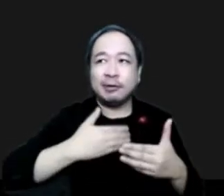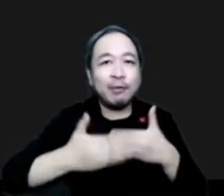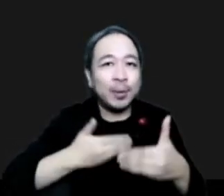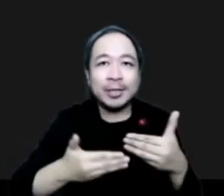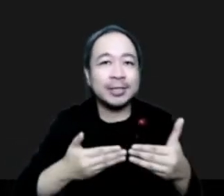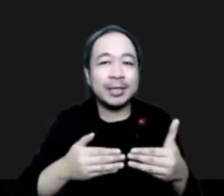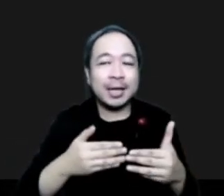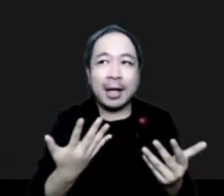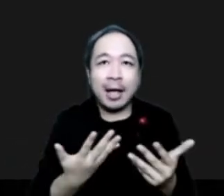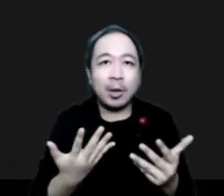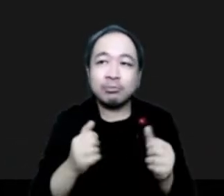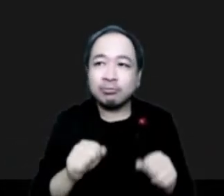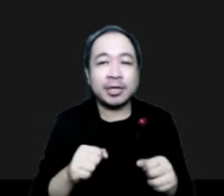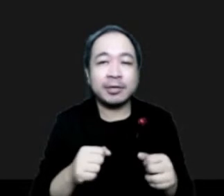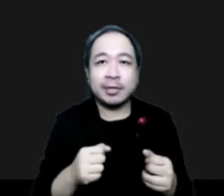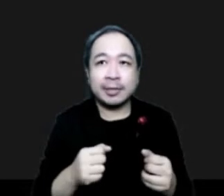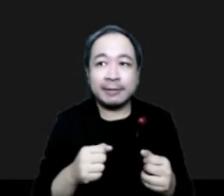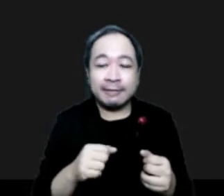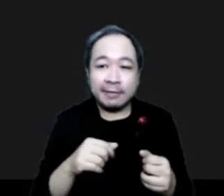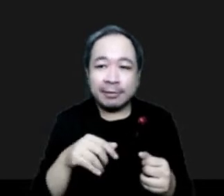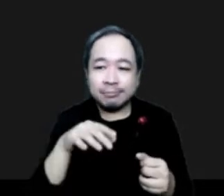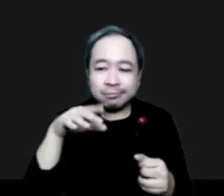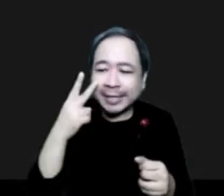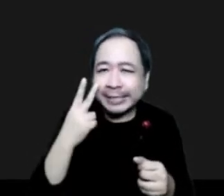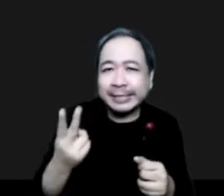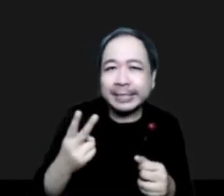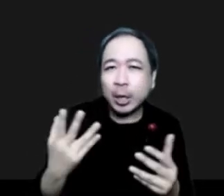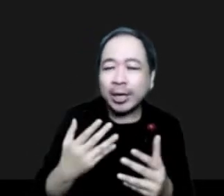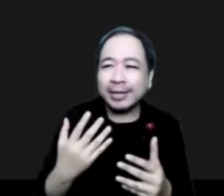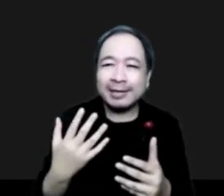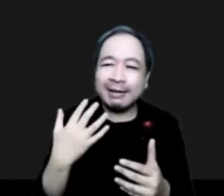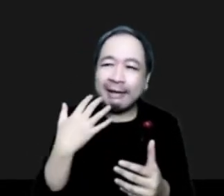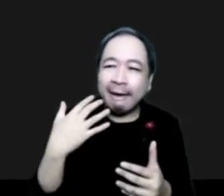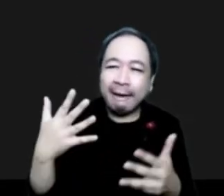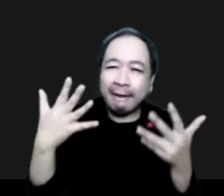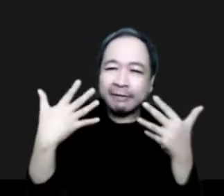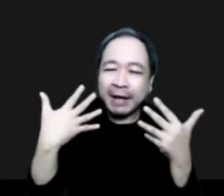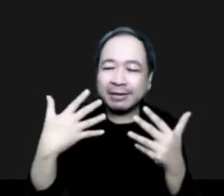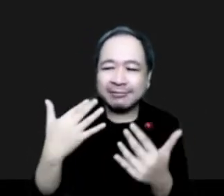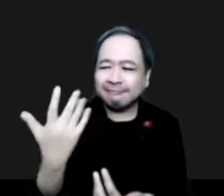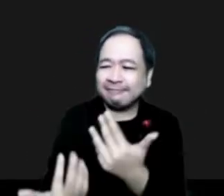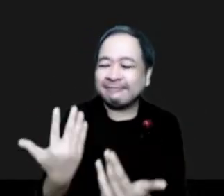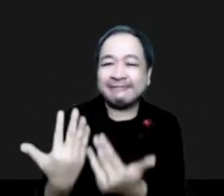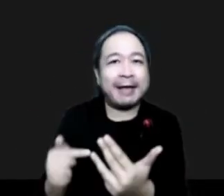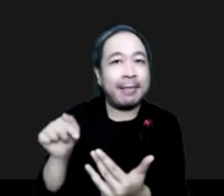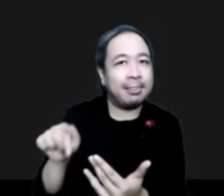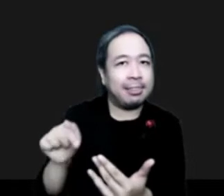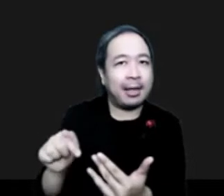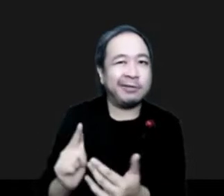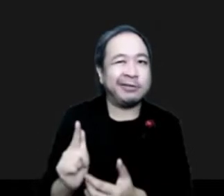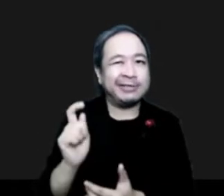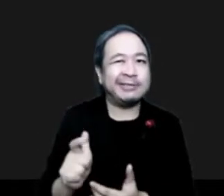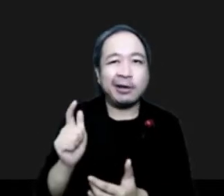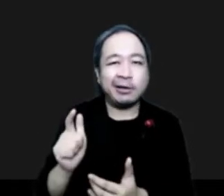do in terms of detection of hotspots and fire radiative power. So we are starting to use this to inform